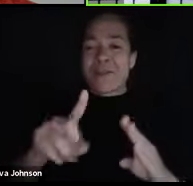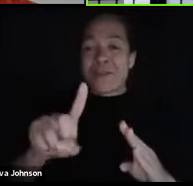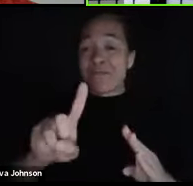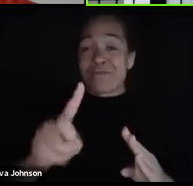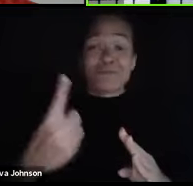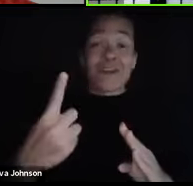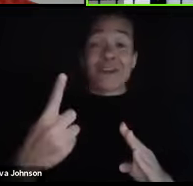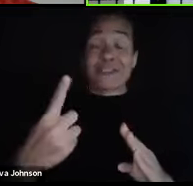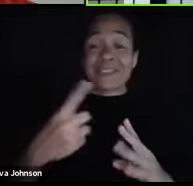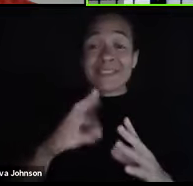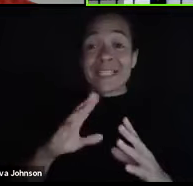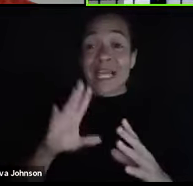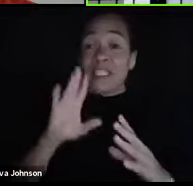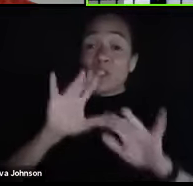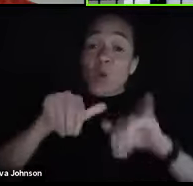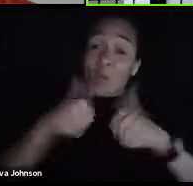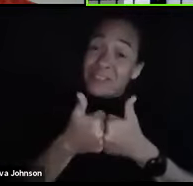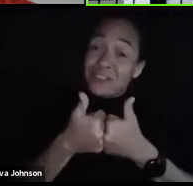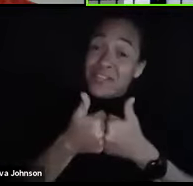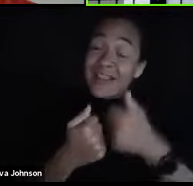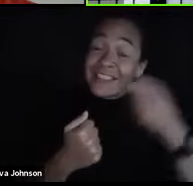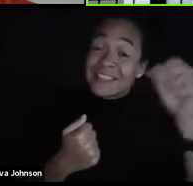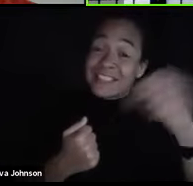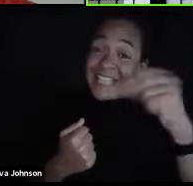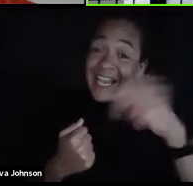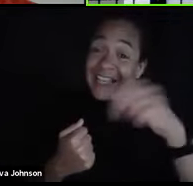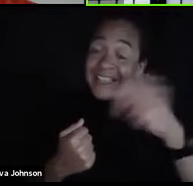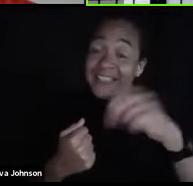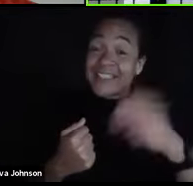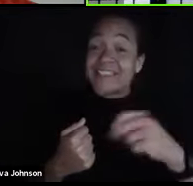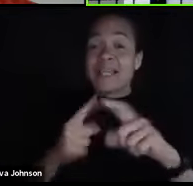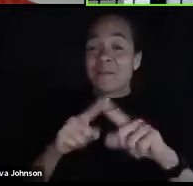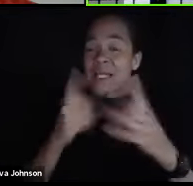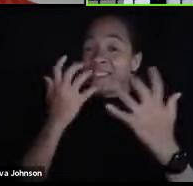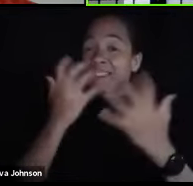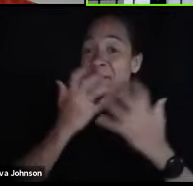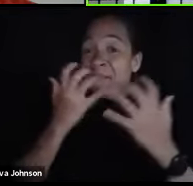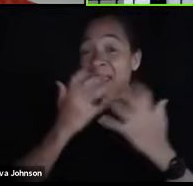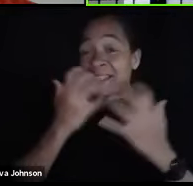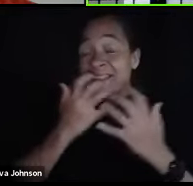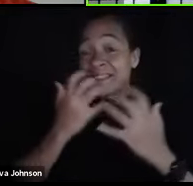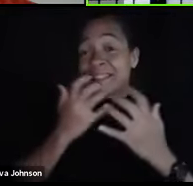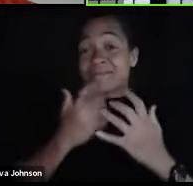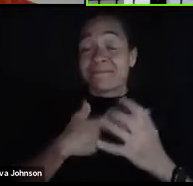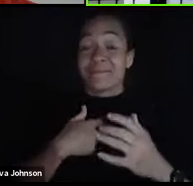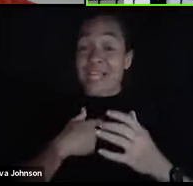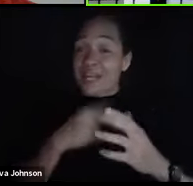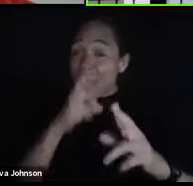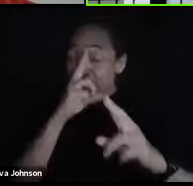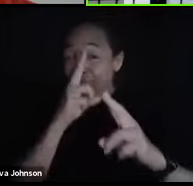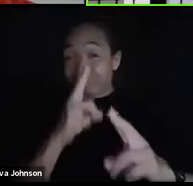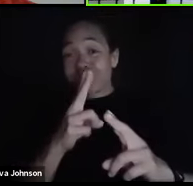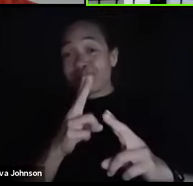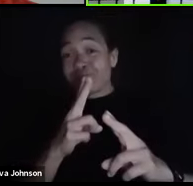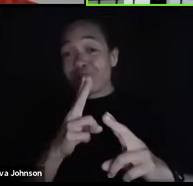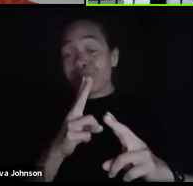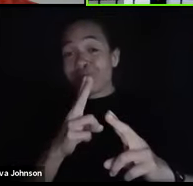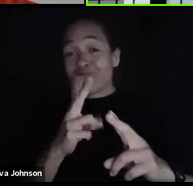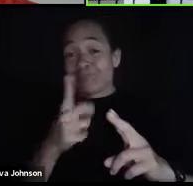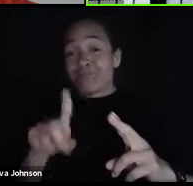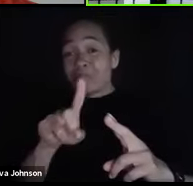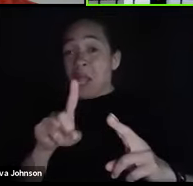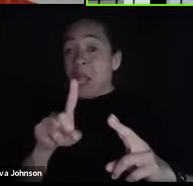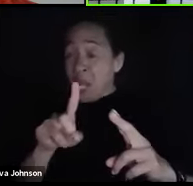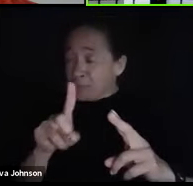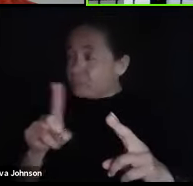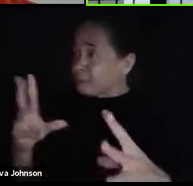it's amazing and I have the highest respect for those of you who say I'm up to the